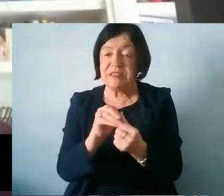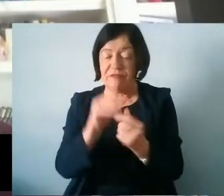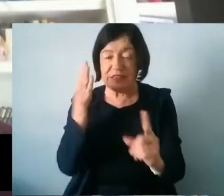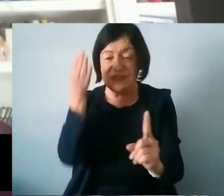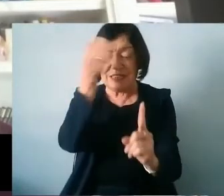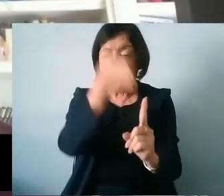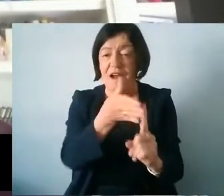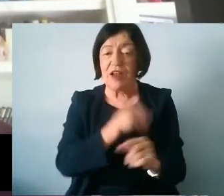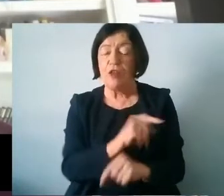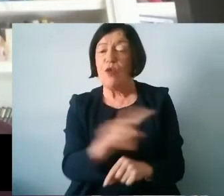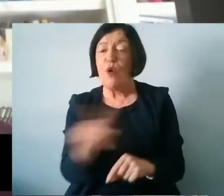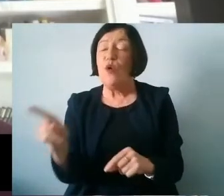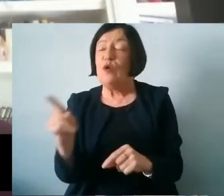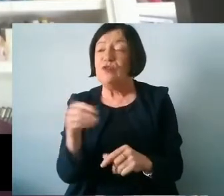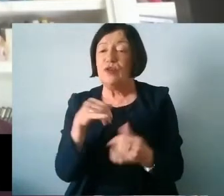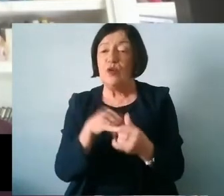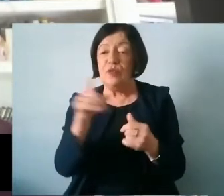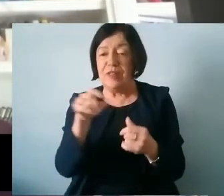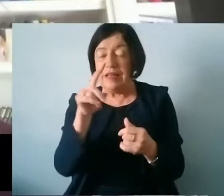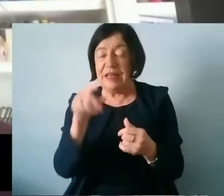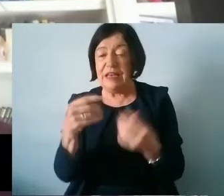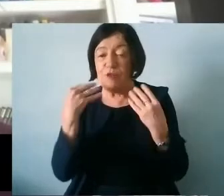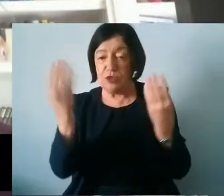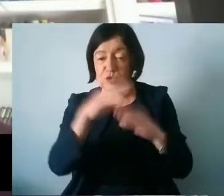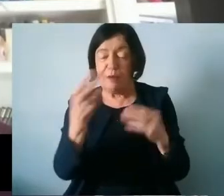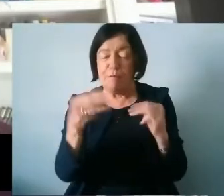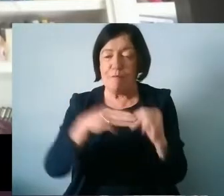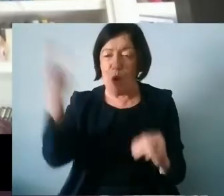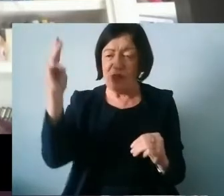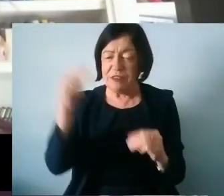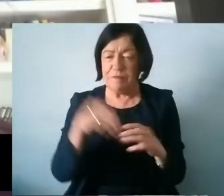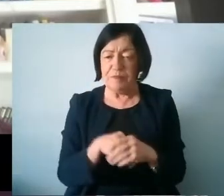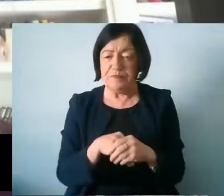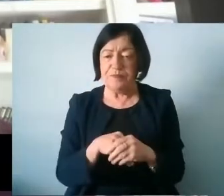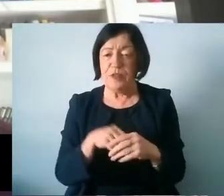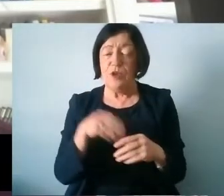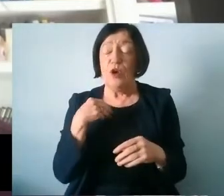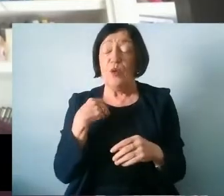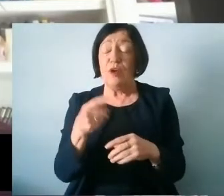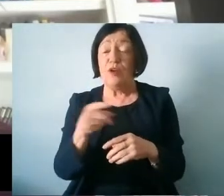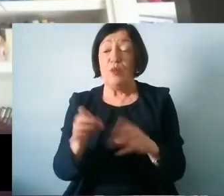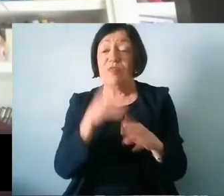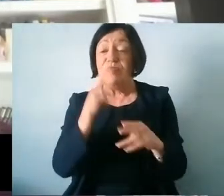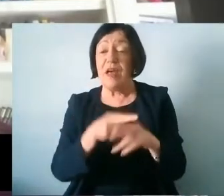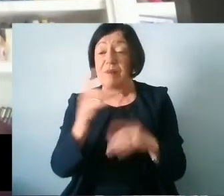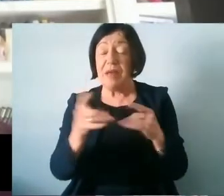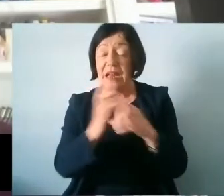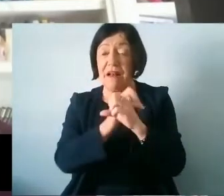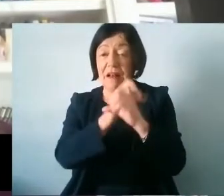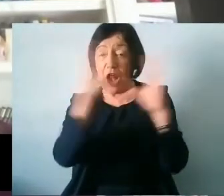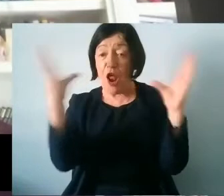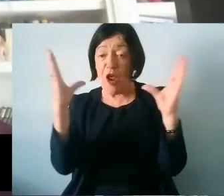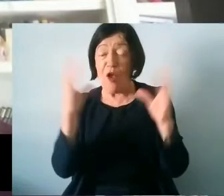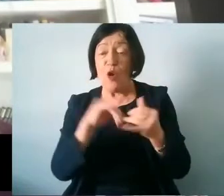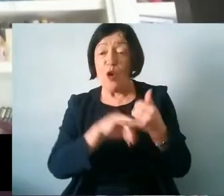at those for who the data shows needed most. We do this without making it obvious of